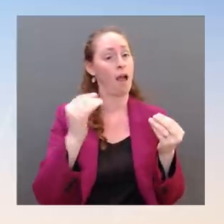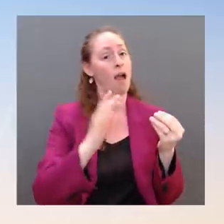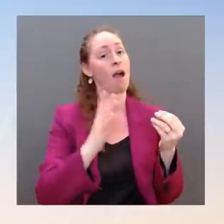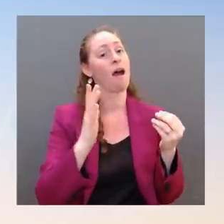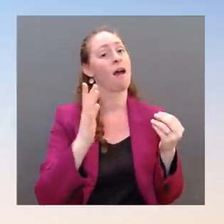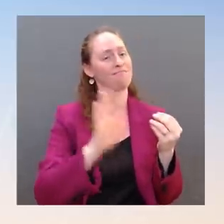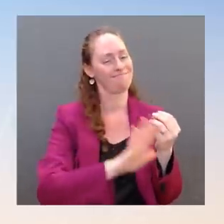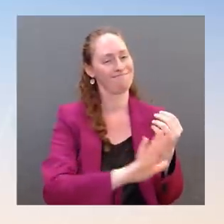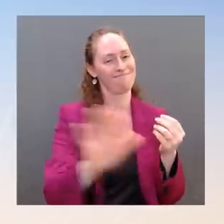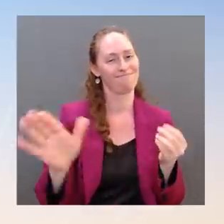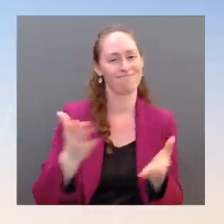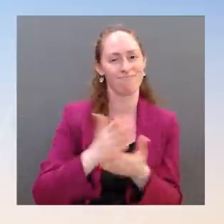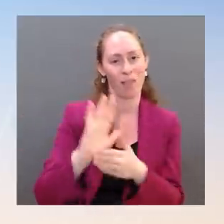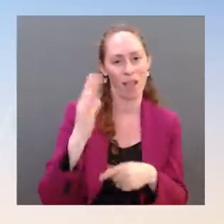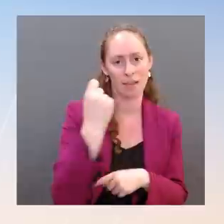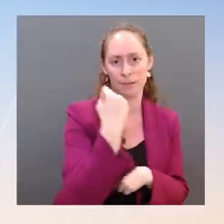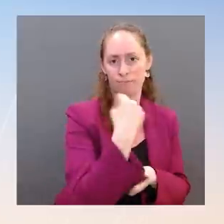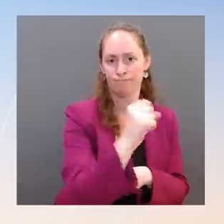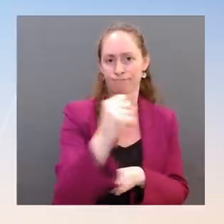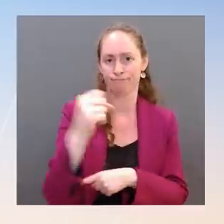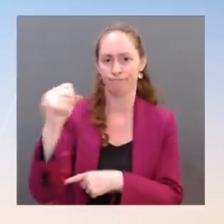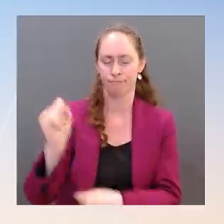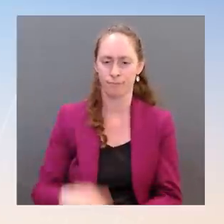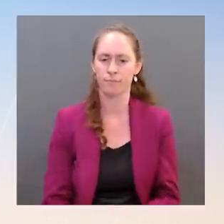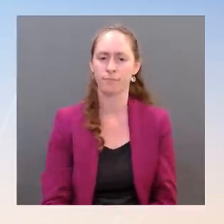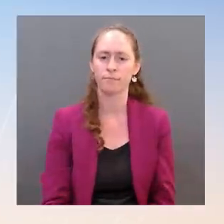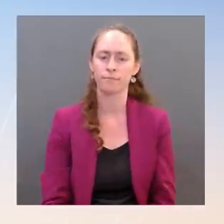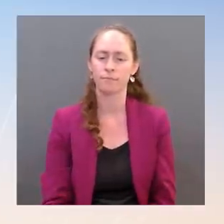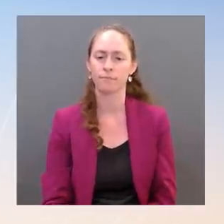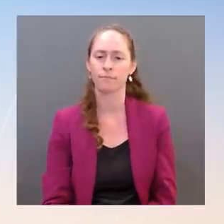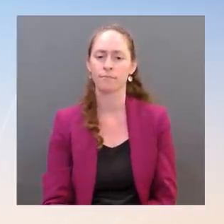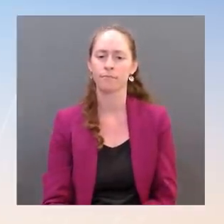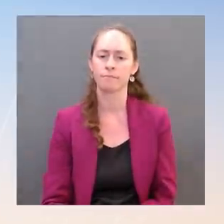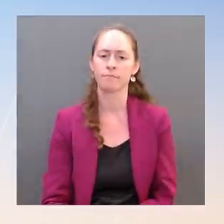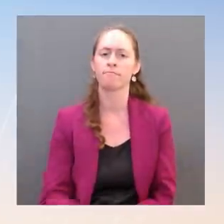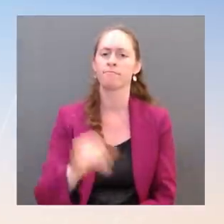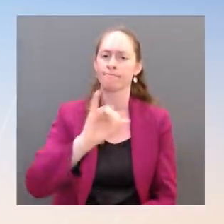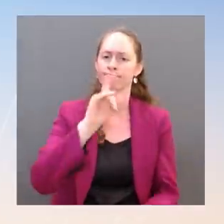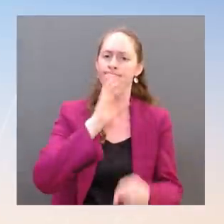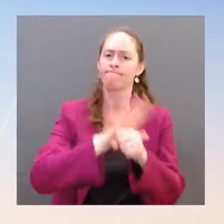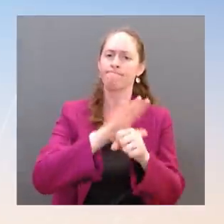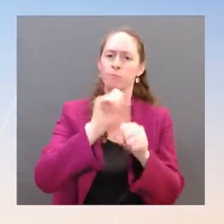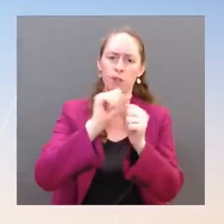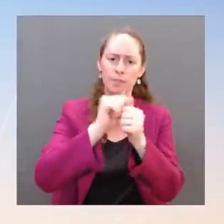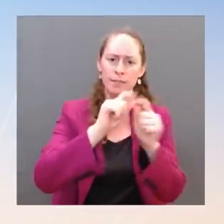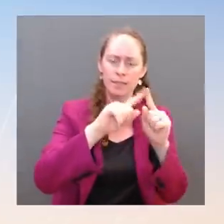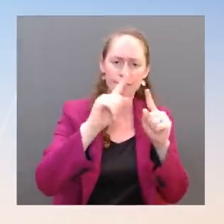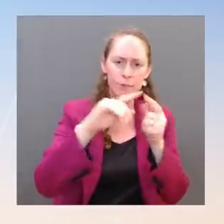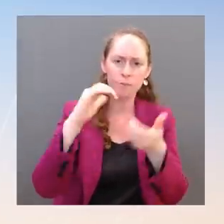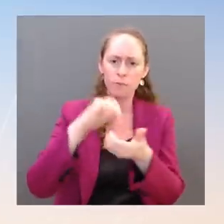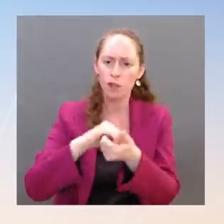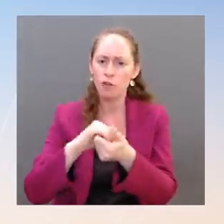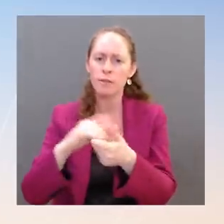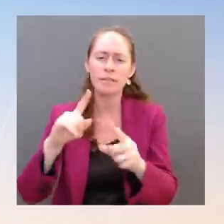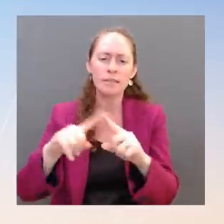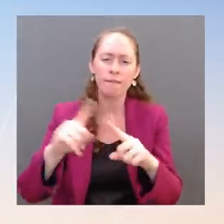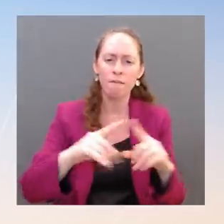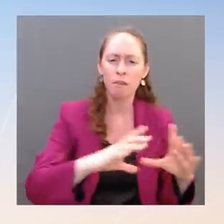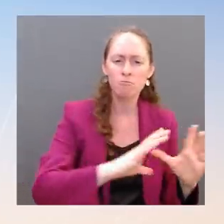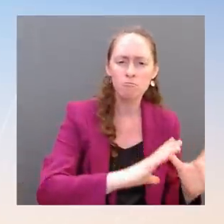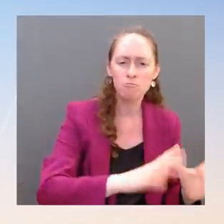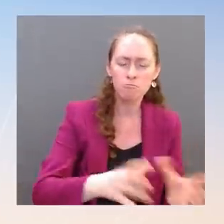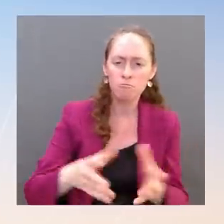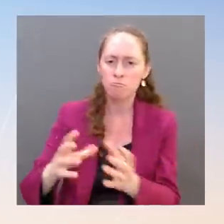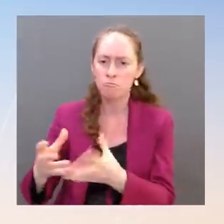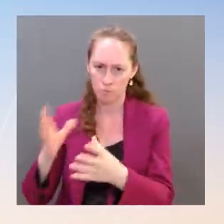committed to working with our partners across every level of government and the private sector to share timely information and intelligence, prevent